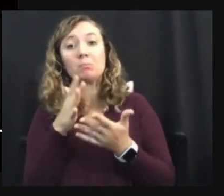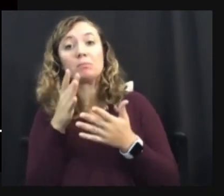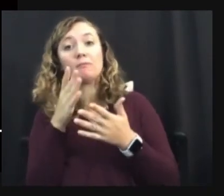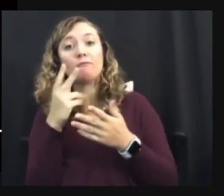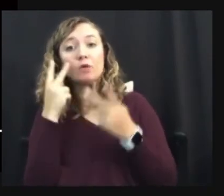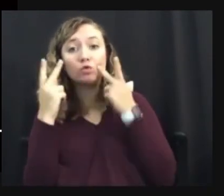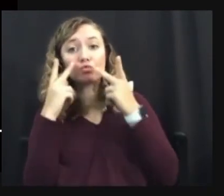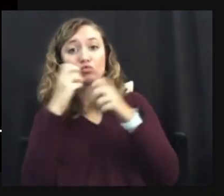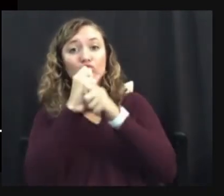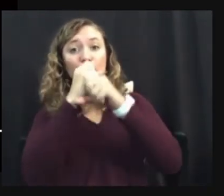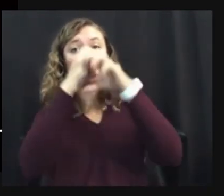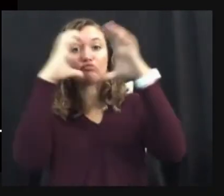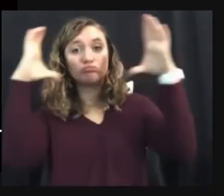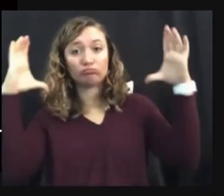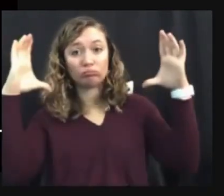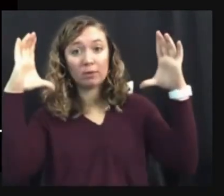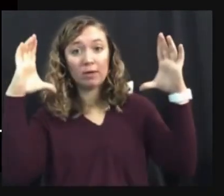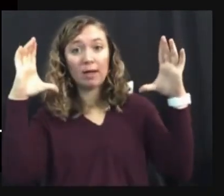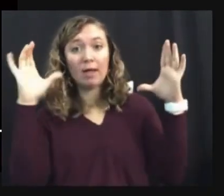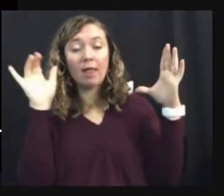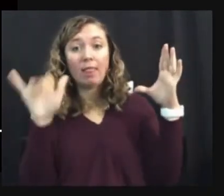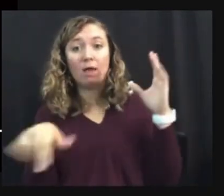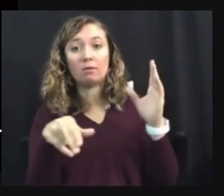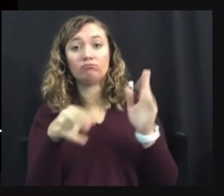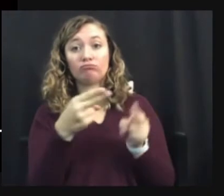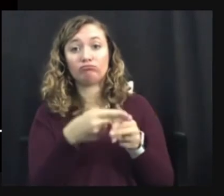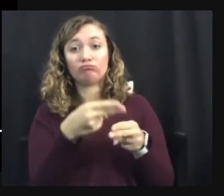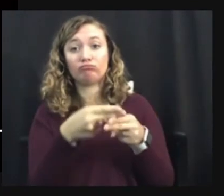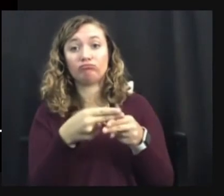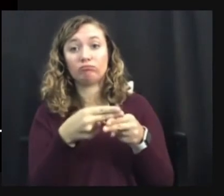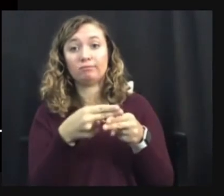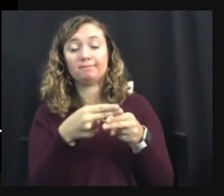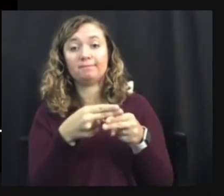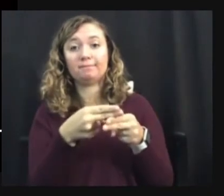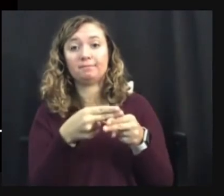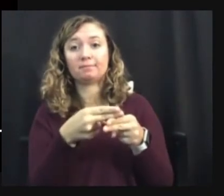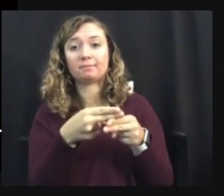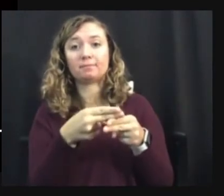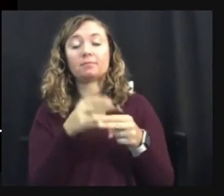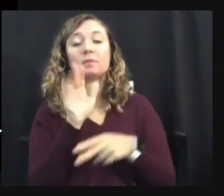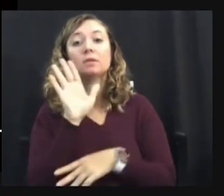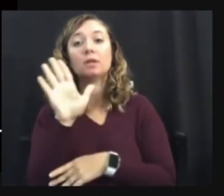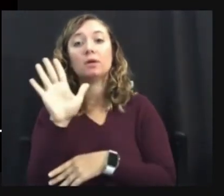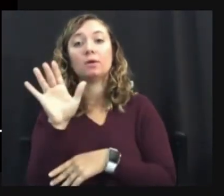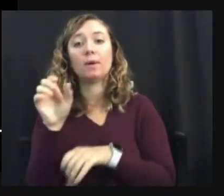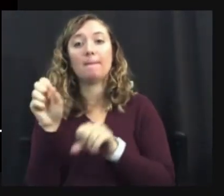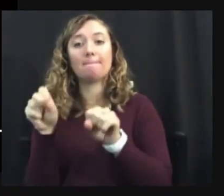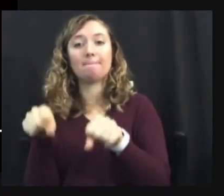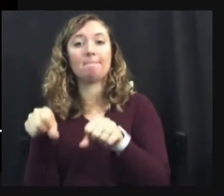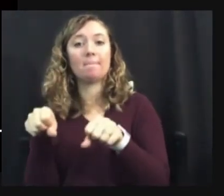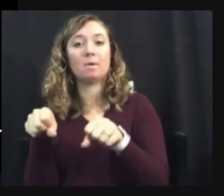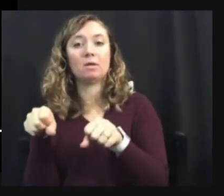That's called their ability to